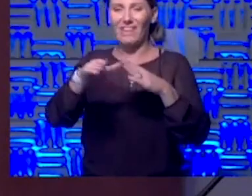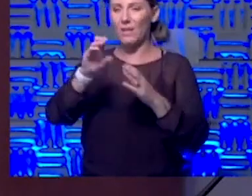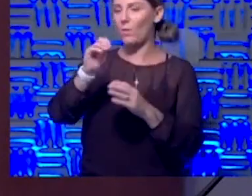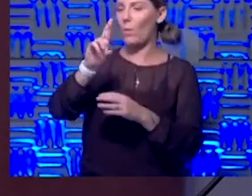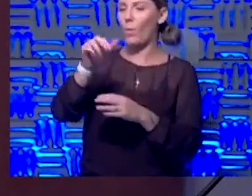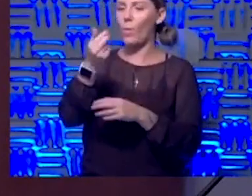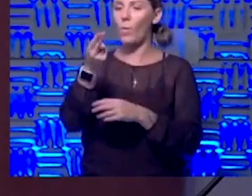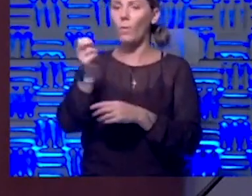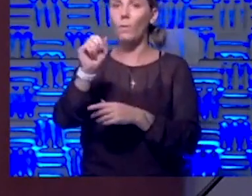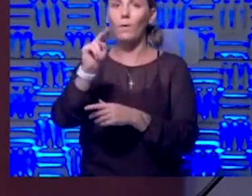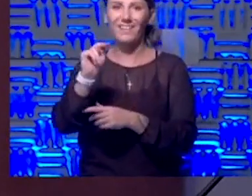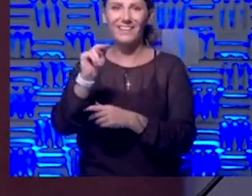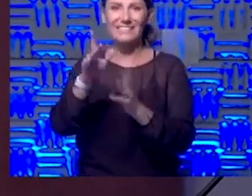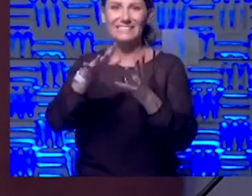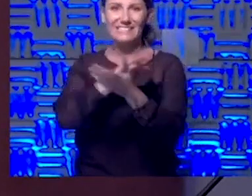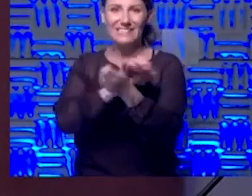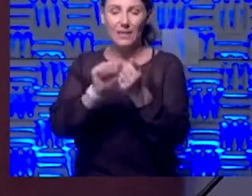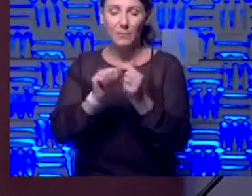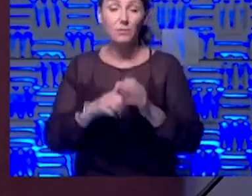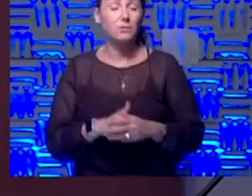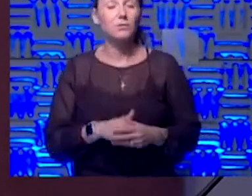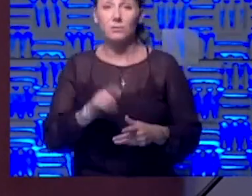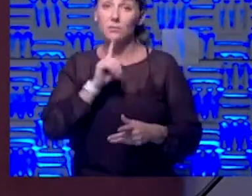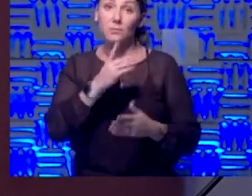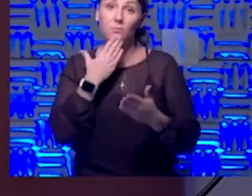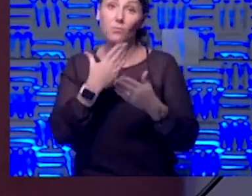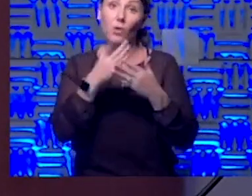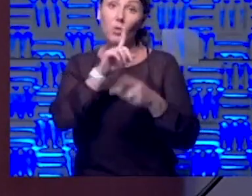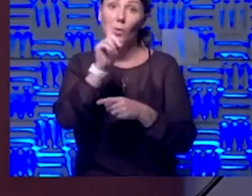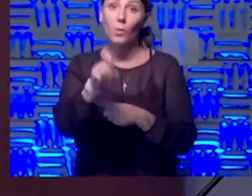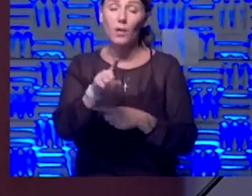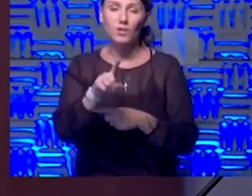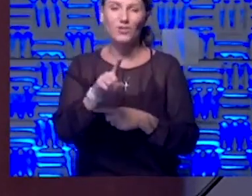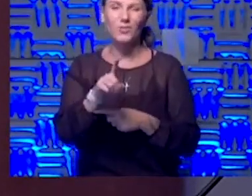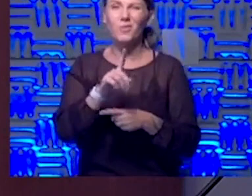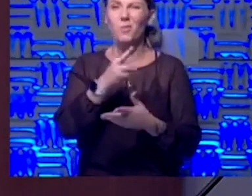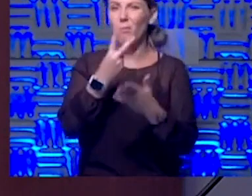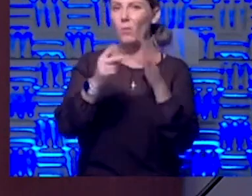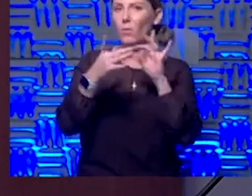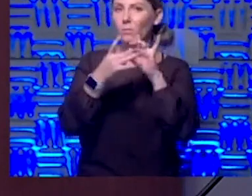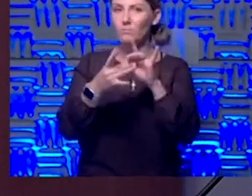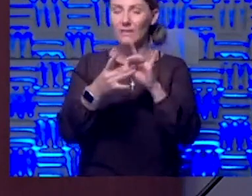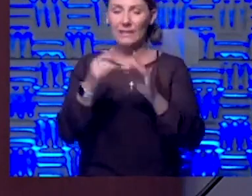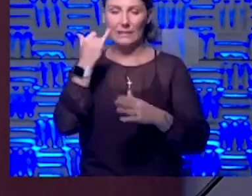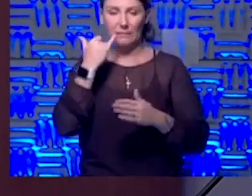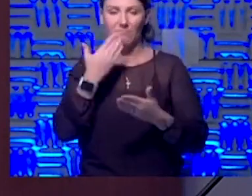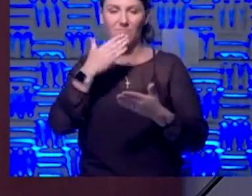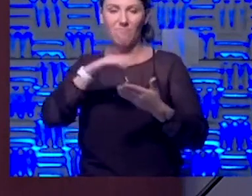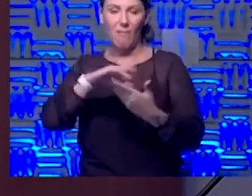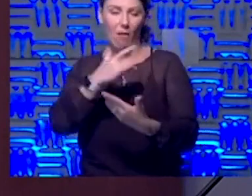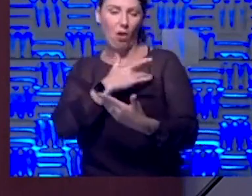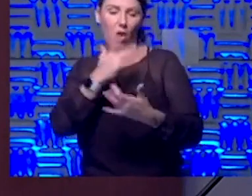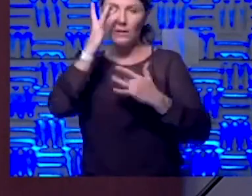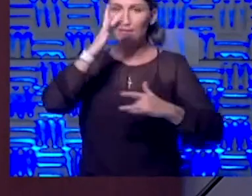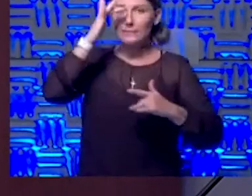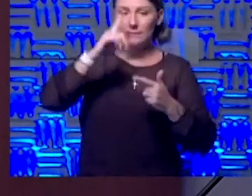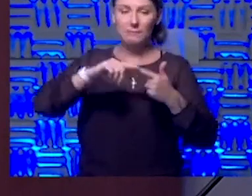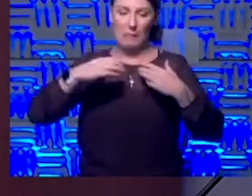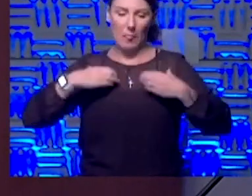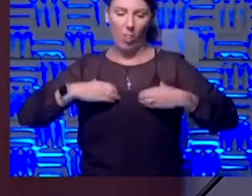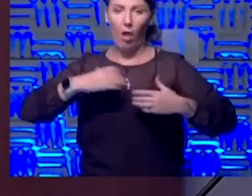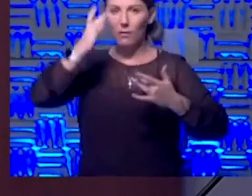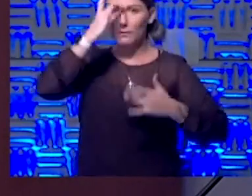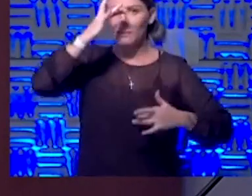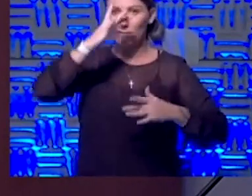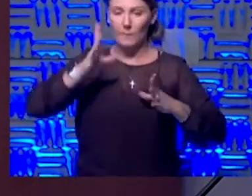question. And certainly, they're intricately related. If you have bad heart disease, bad lung disease, and you